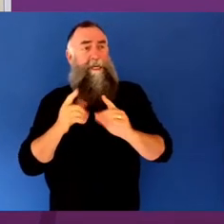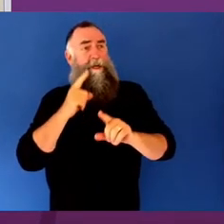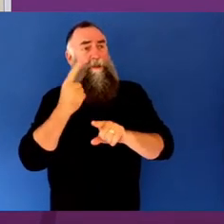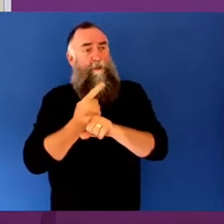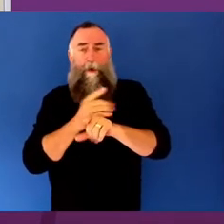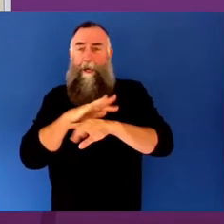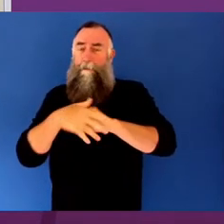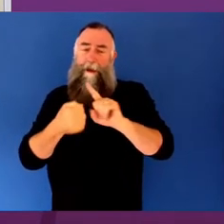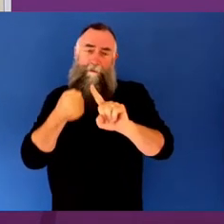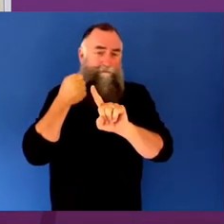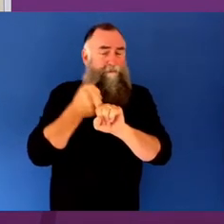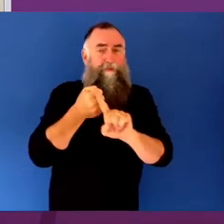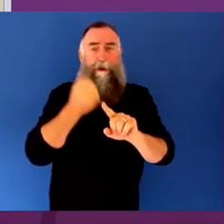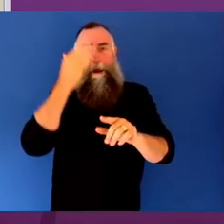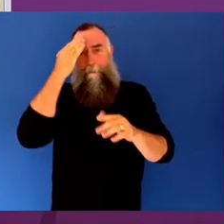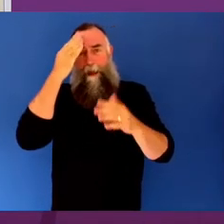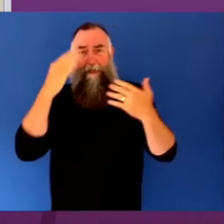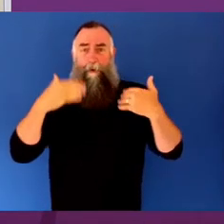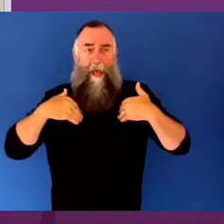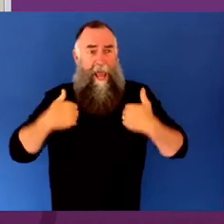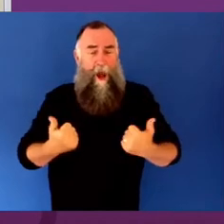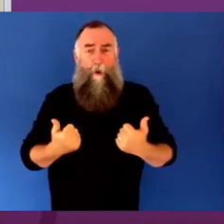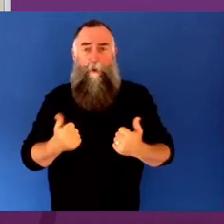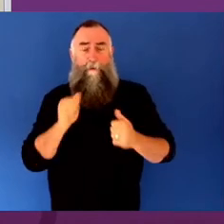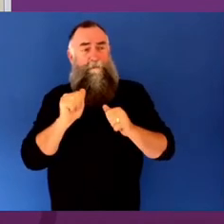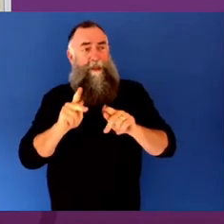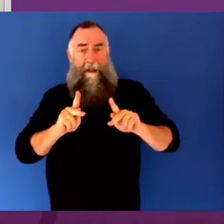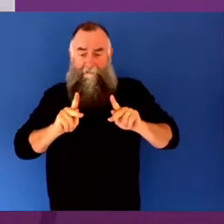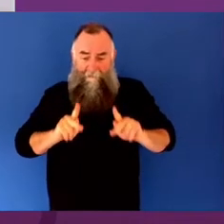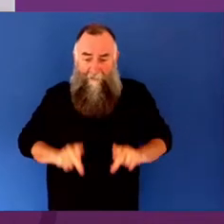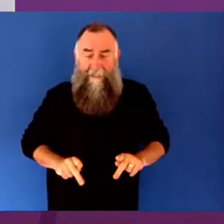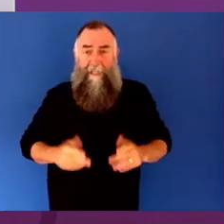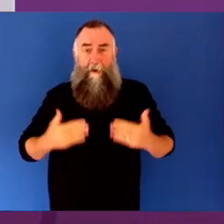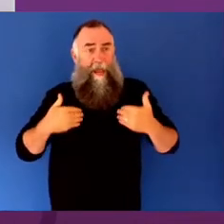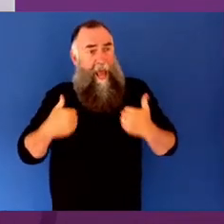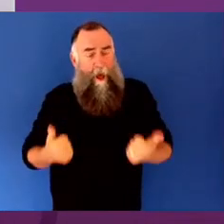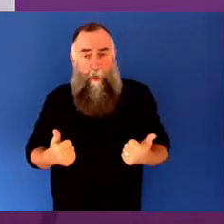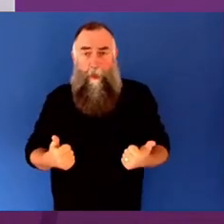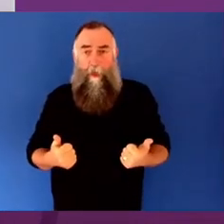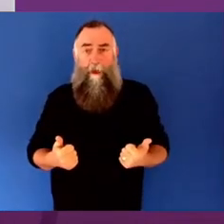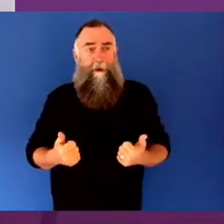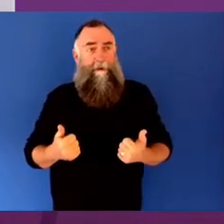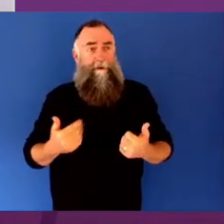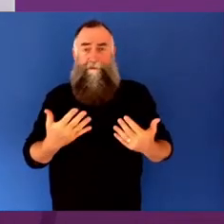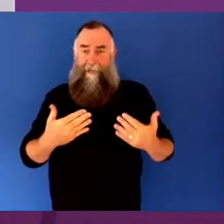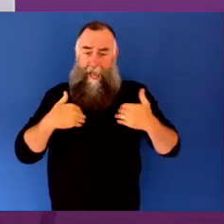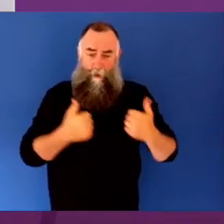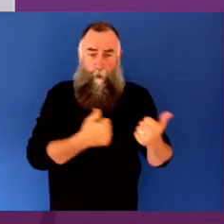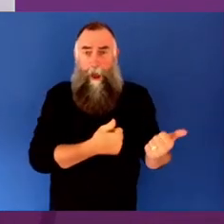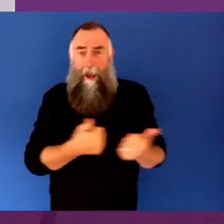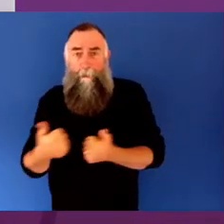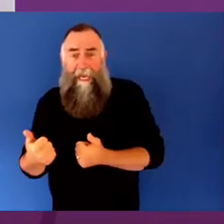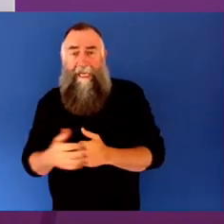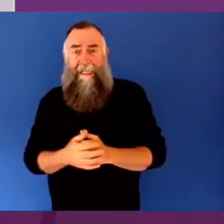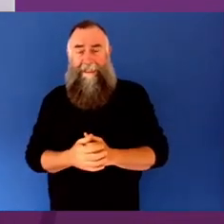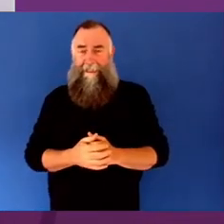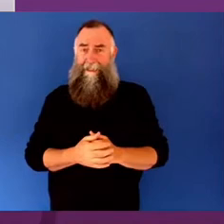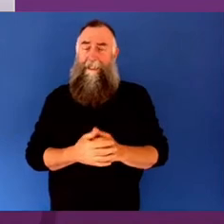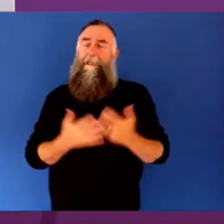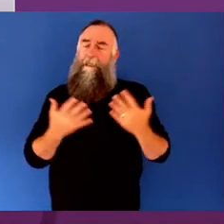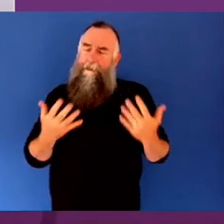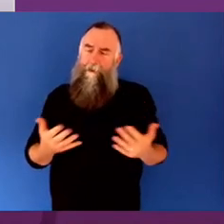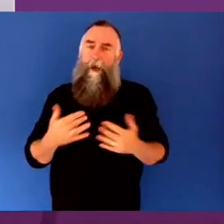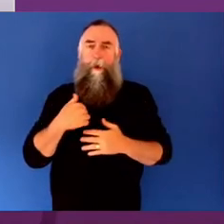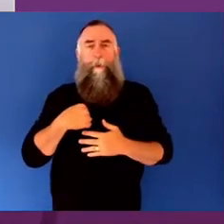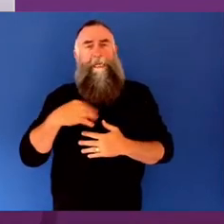and physical health and wellbeing. And again, I think this is the beginning of starting to take advantage of this opportunity.